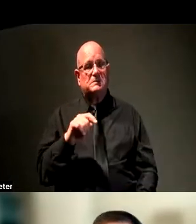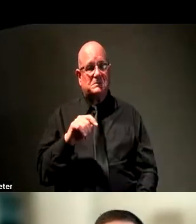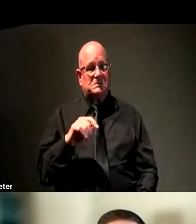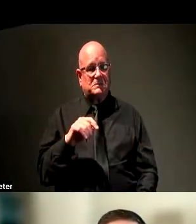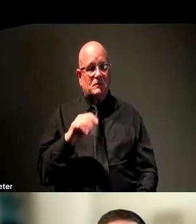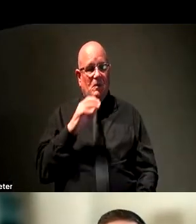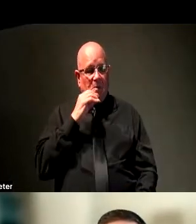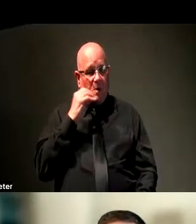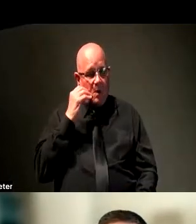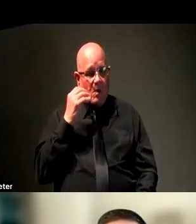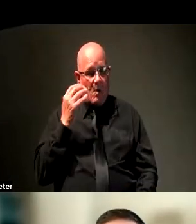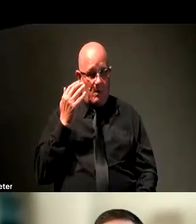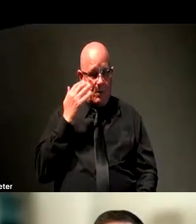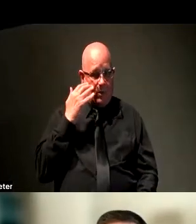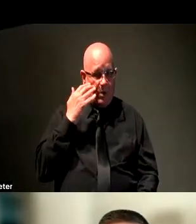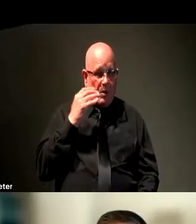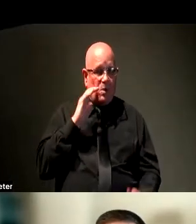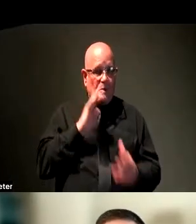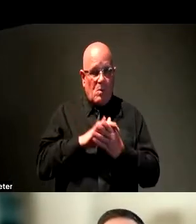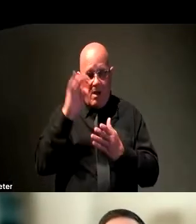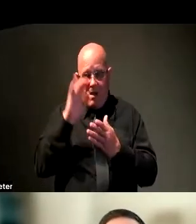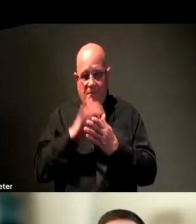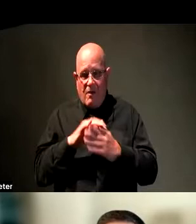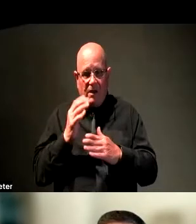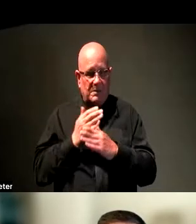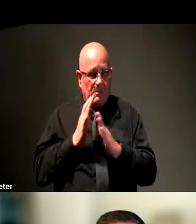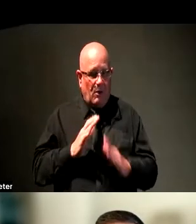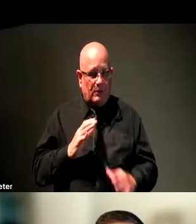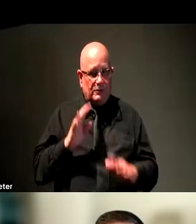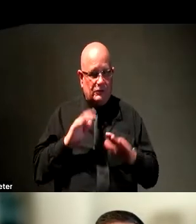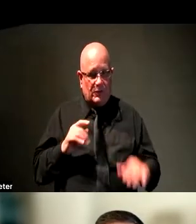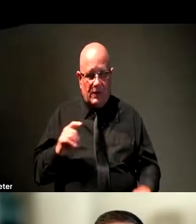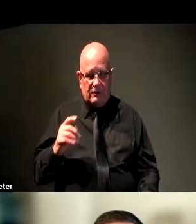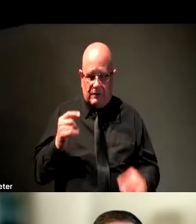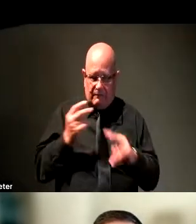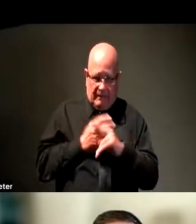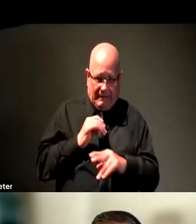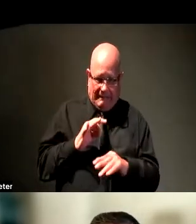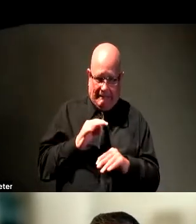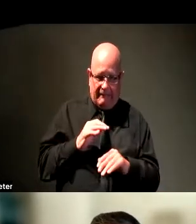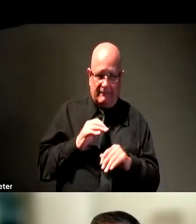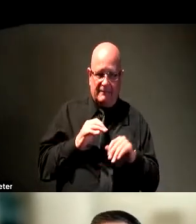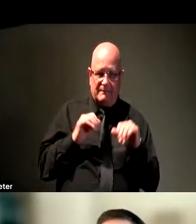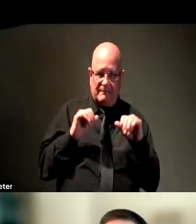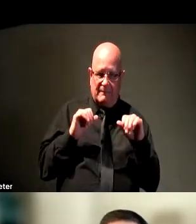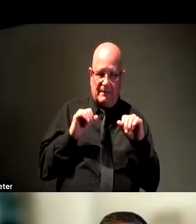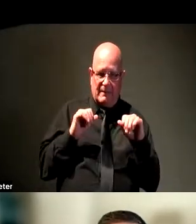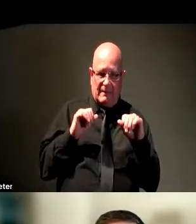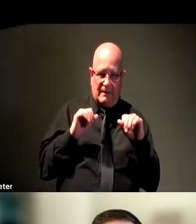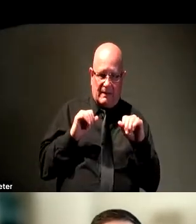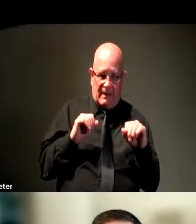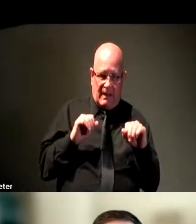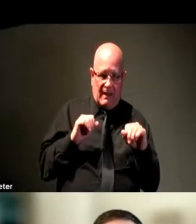partners, your spouses, your children were there. You were trying to figure out if you were in a setting where you didn't have enough